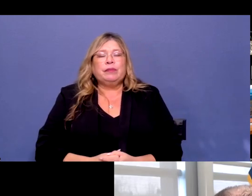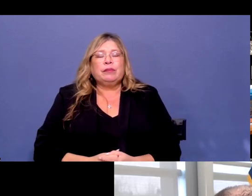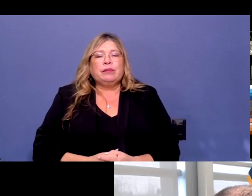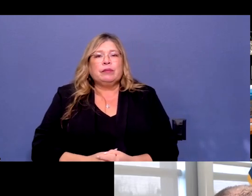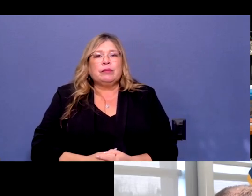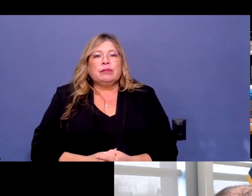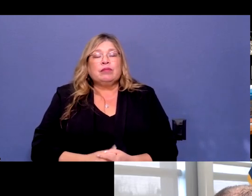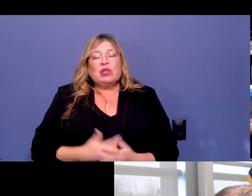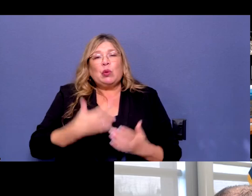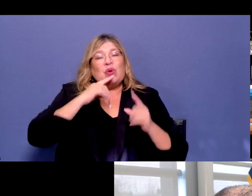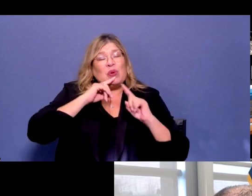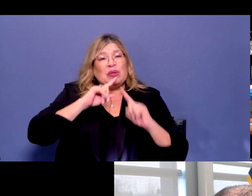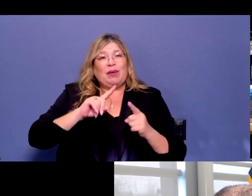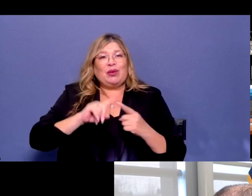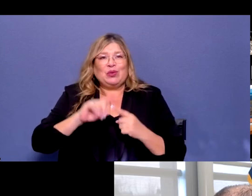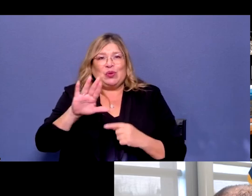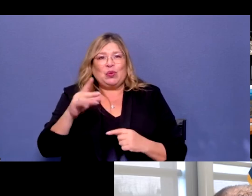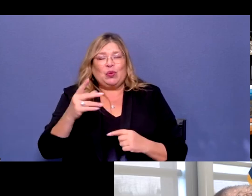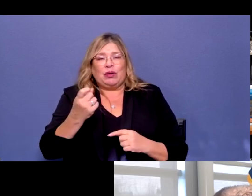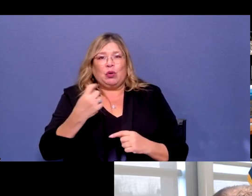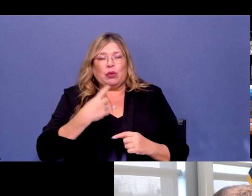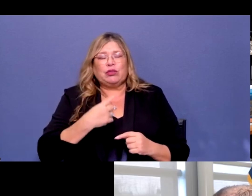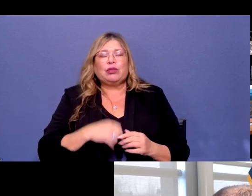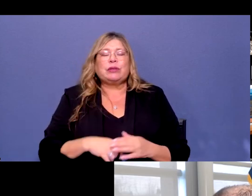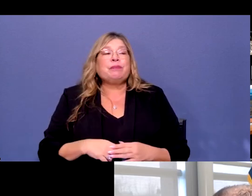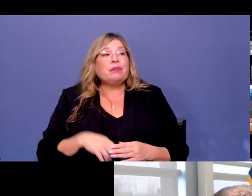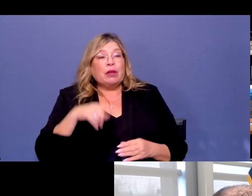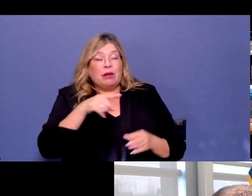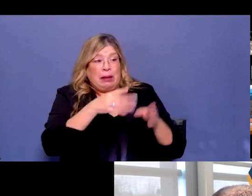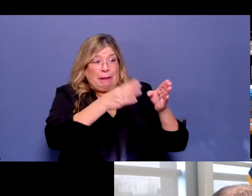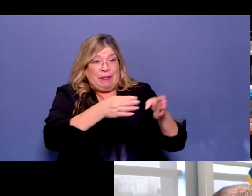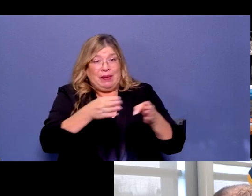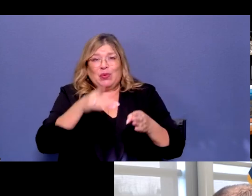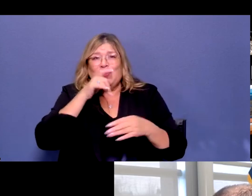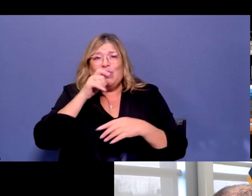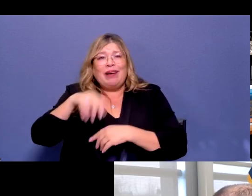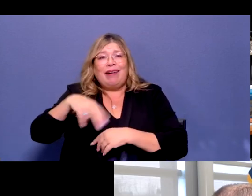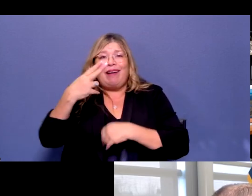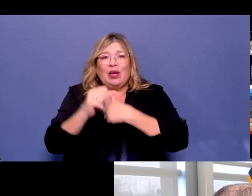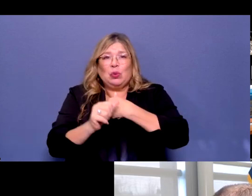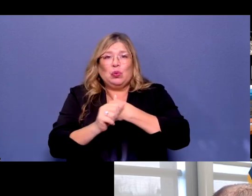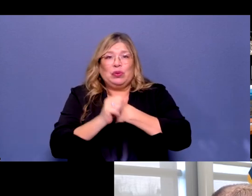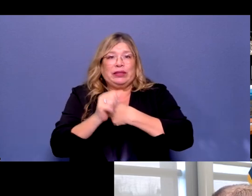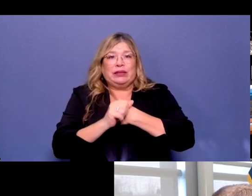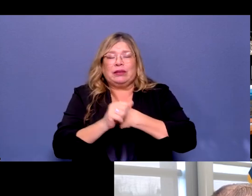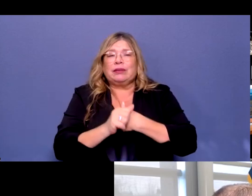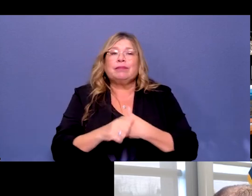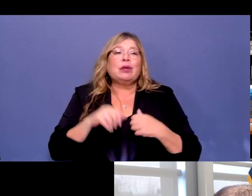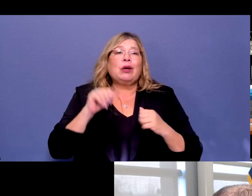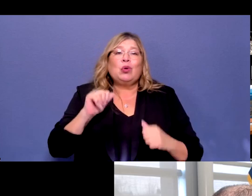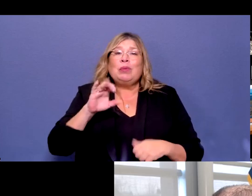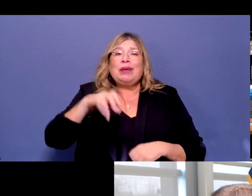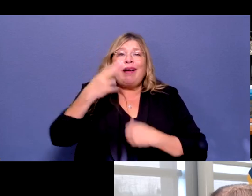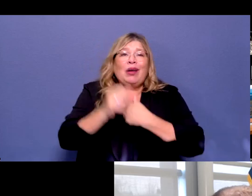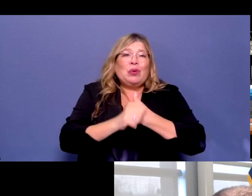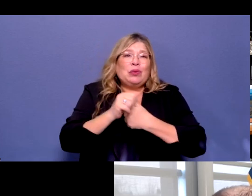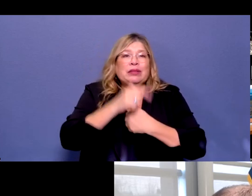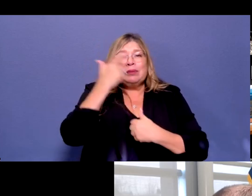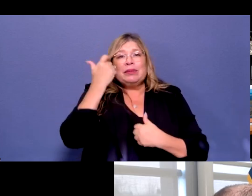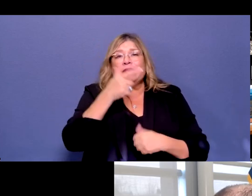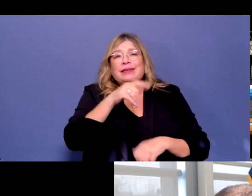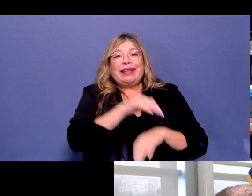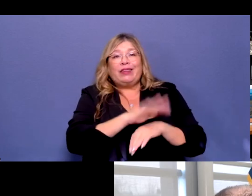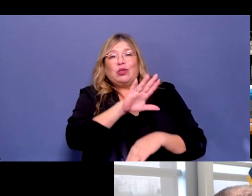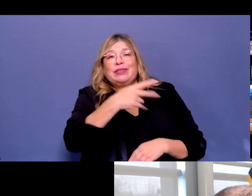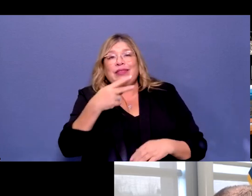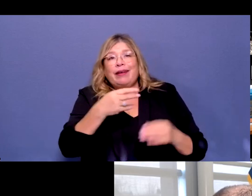individuals who are most at risk, whether it be because English is a second language, they're experiencing